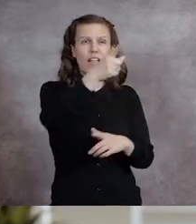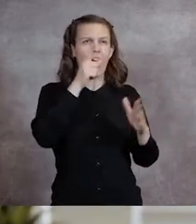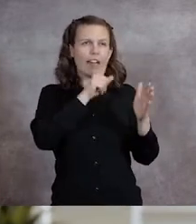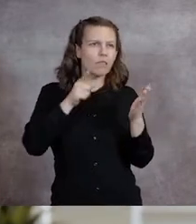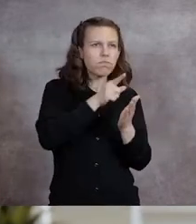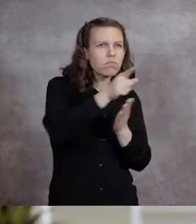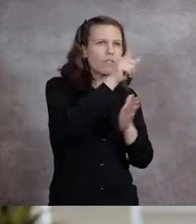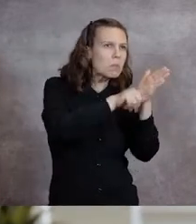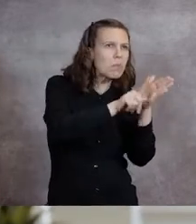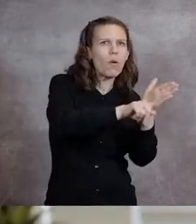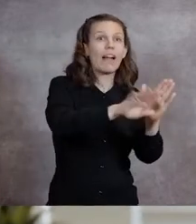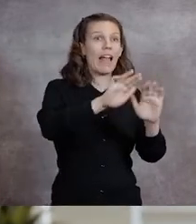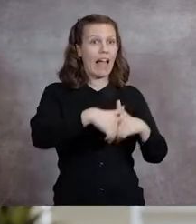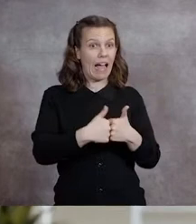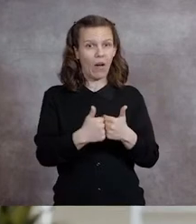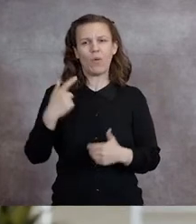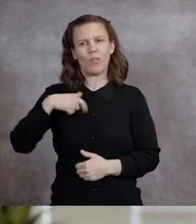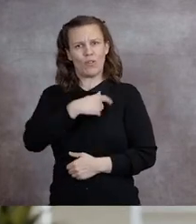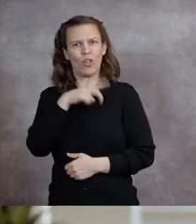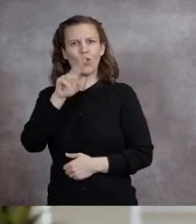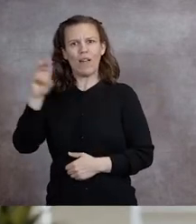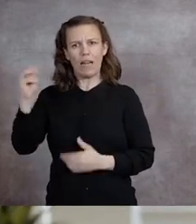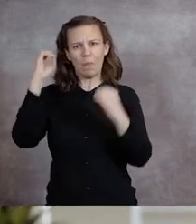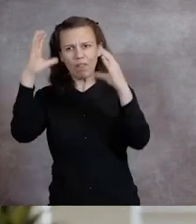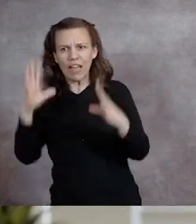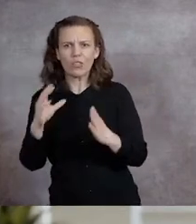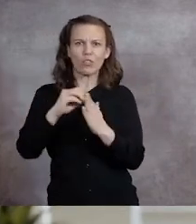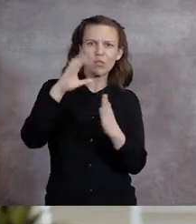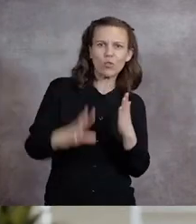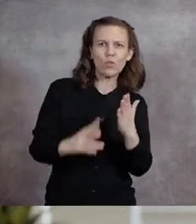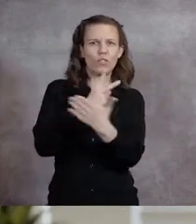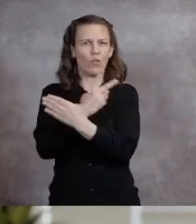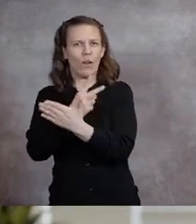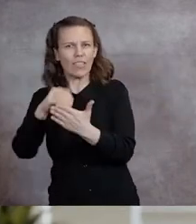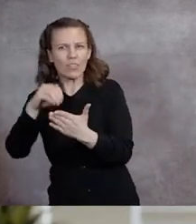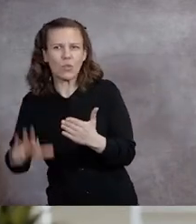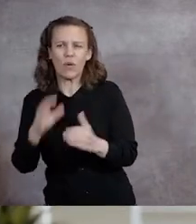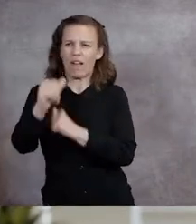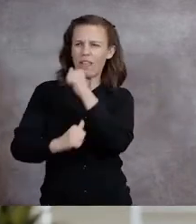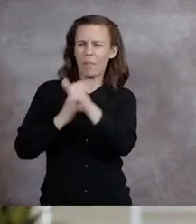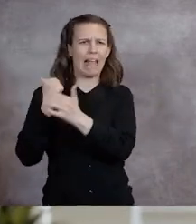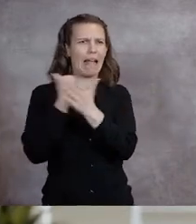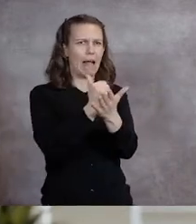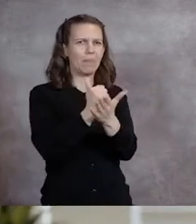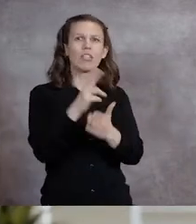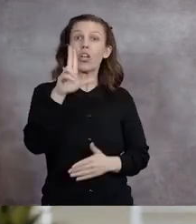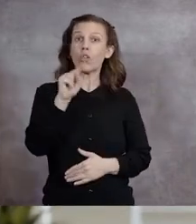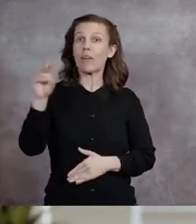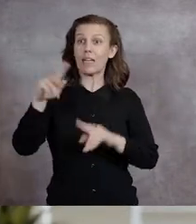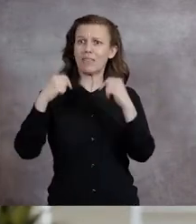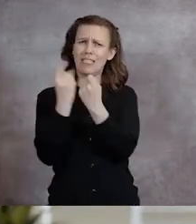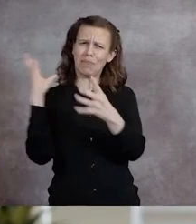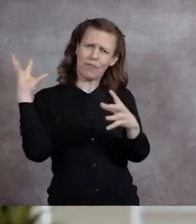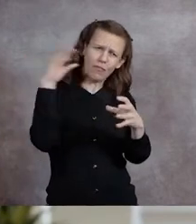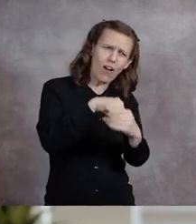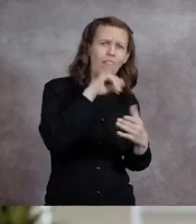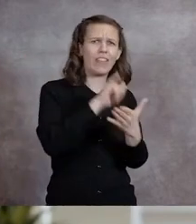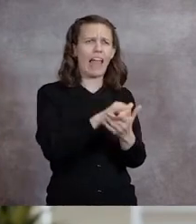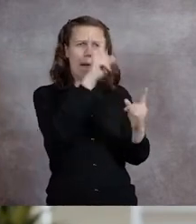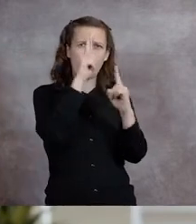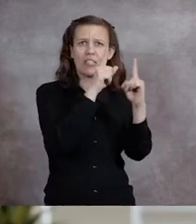of UNM scientists, professors, graduate students, and alumni. Lobo teams were highly involved in the mission,